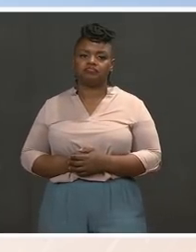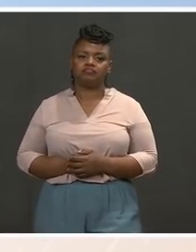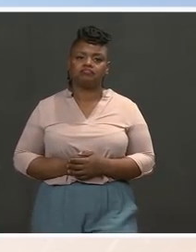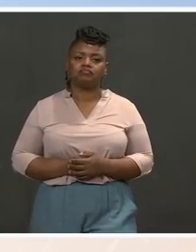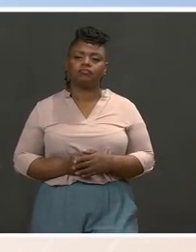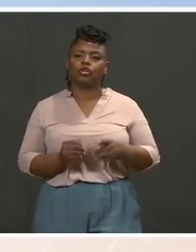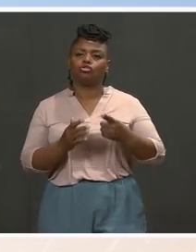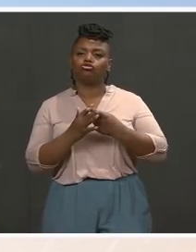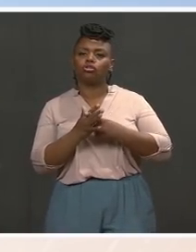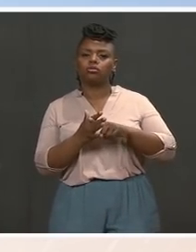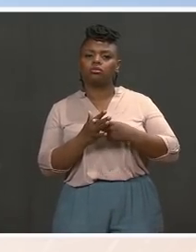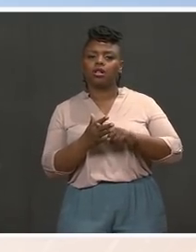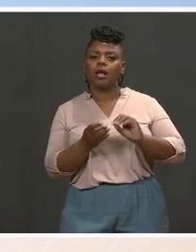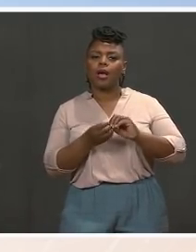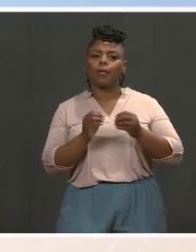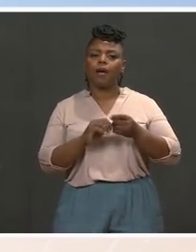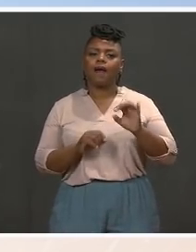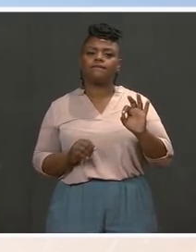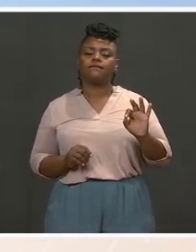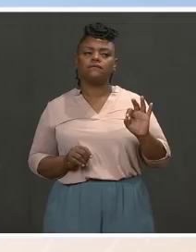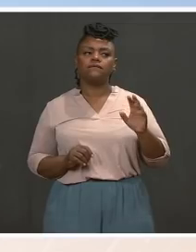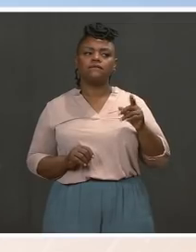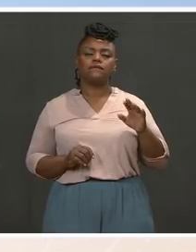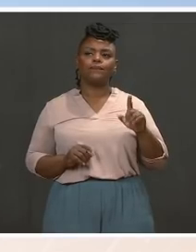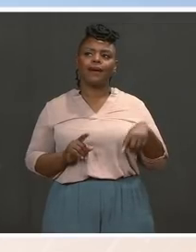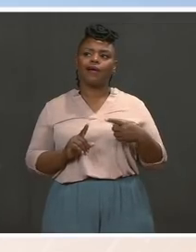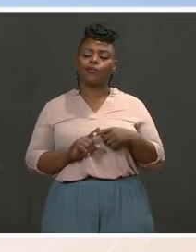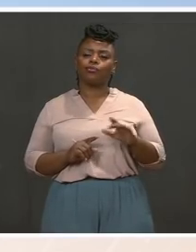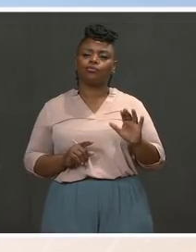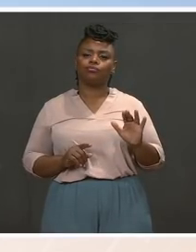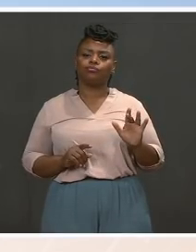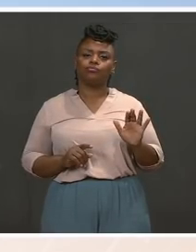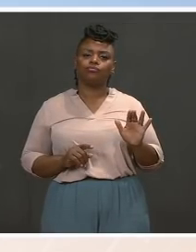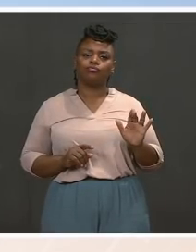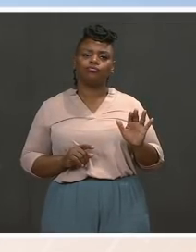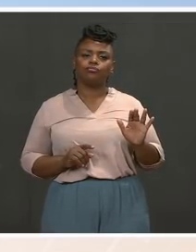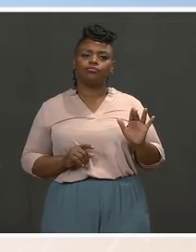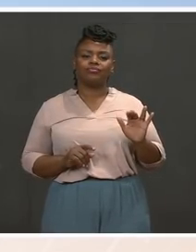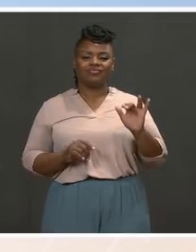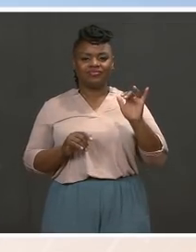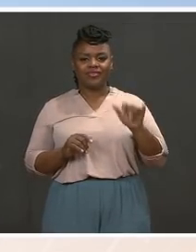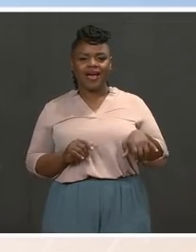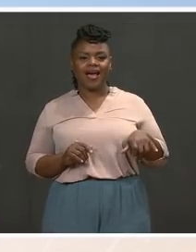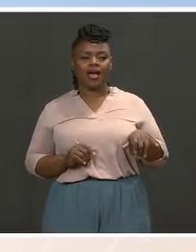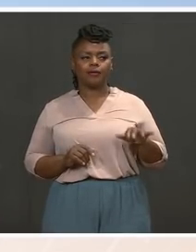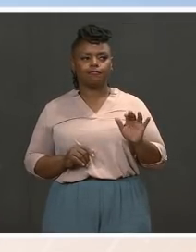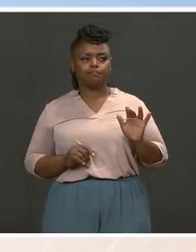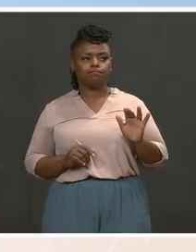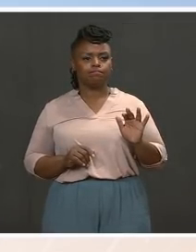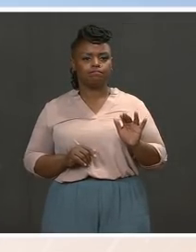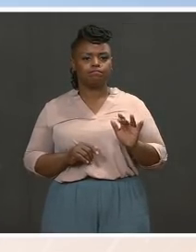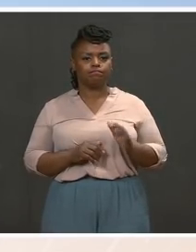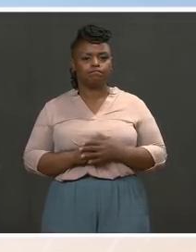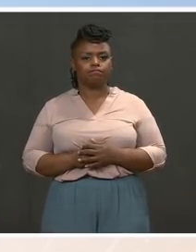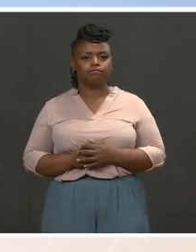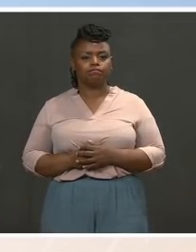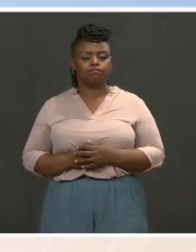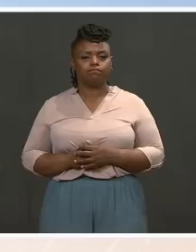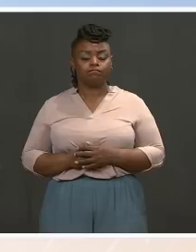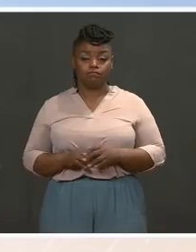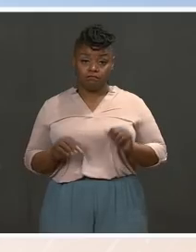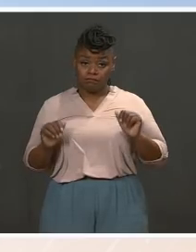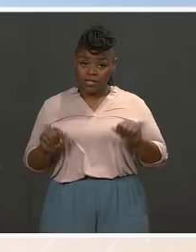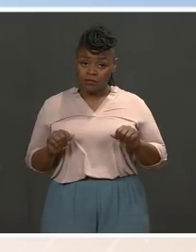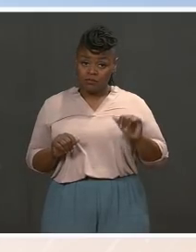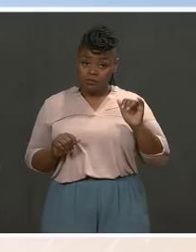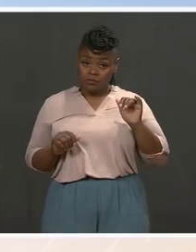I know the White House hasn't confirmed that, but is it possible that it goes above $3 trillion? Like,